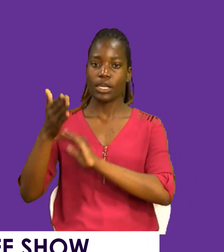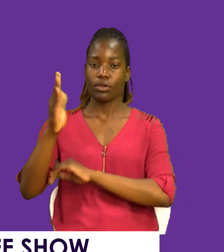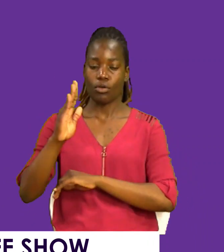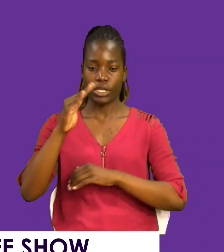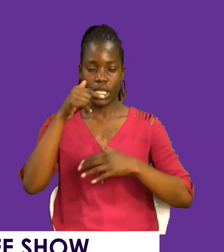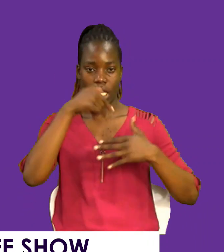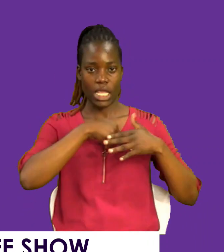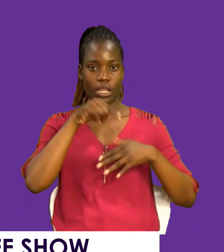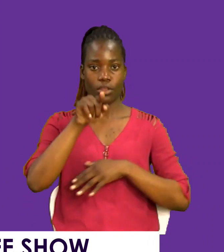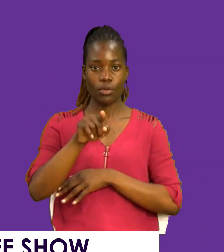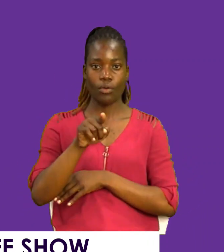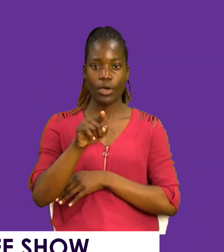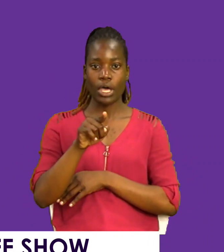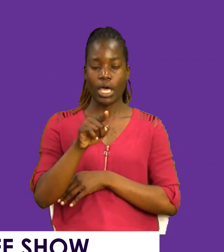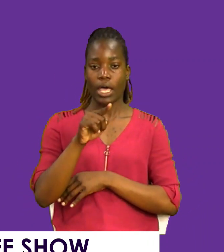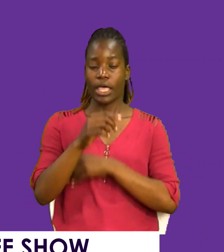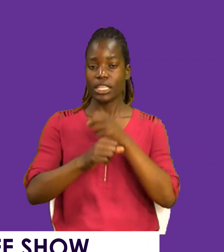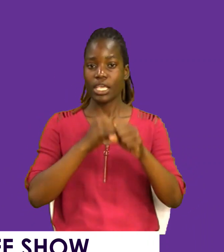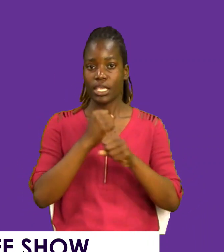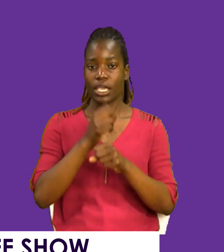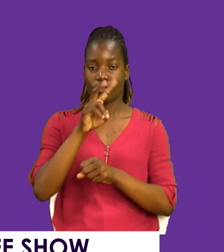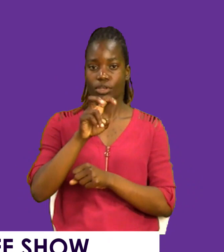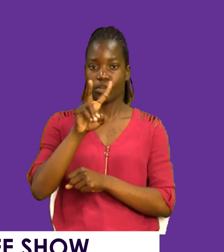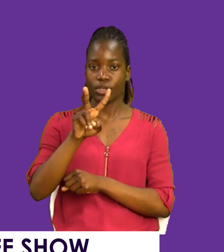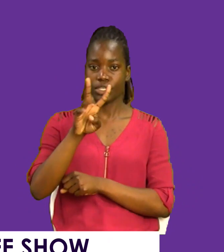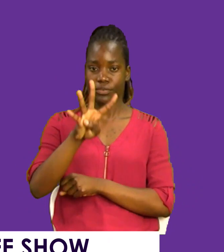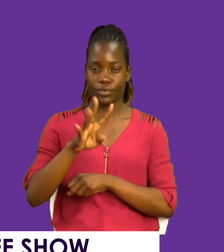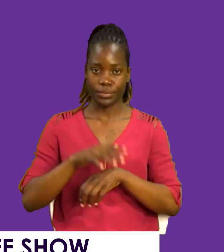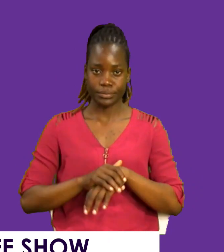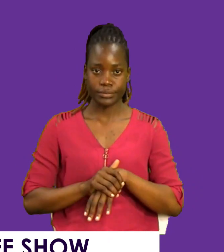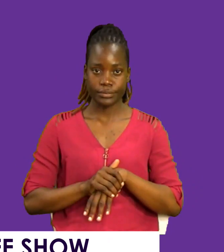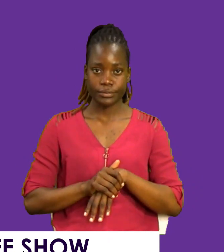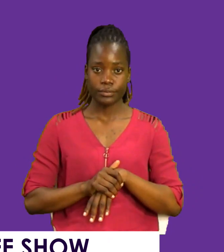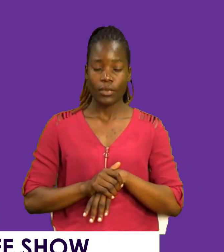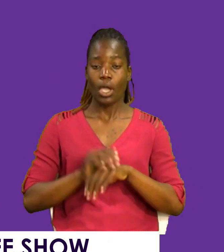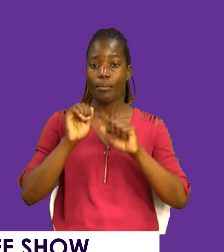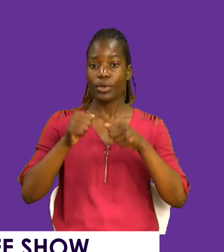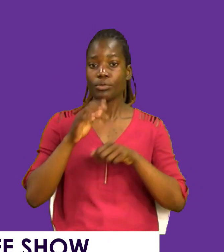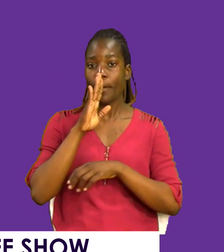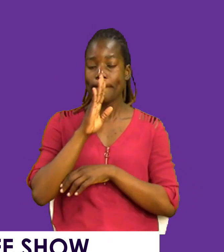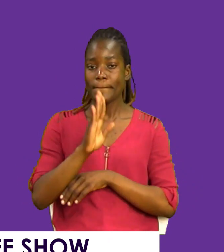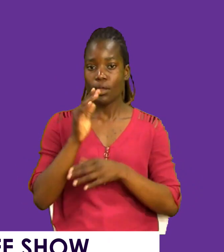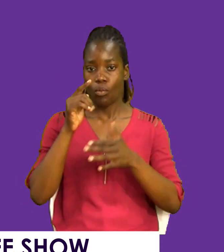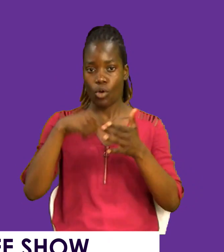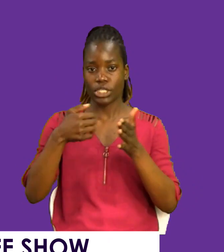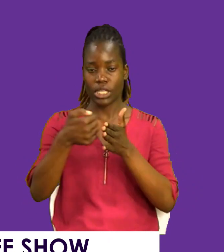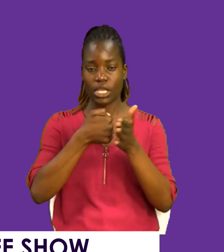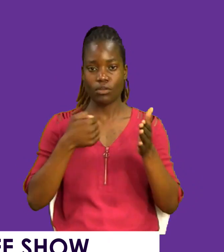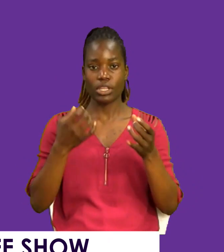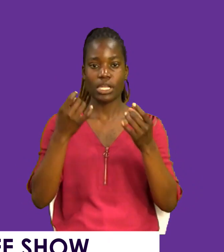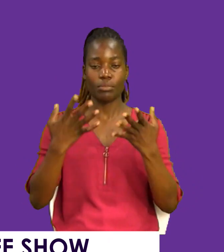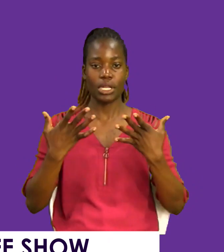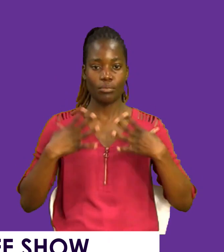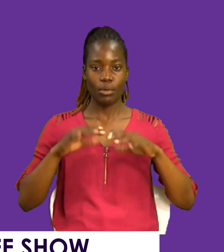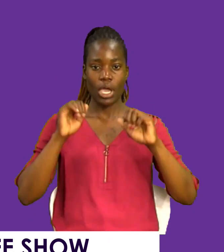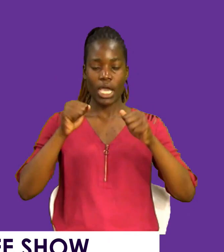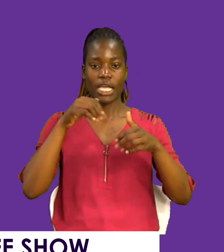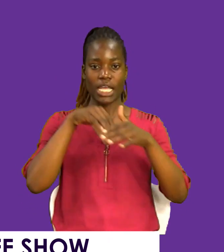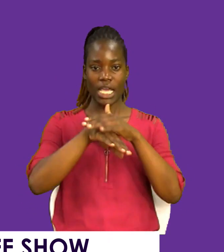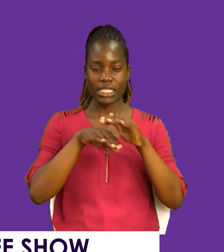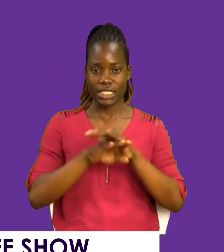the inside of you. In the year 2024, may you be the door that many can access